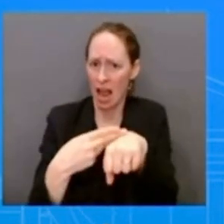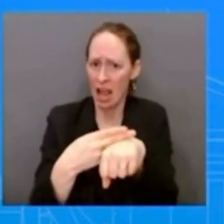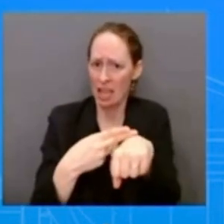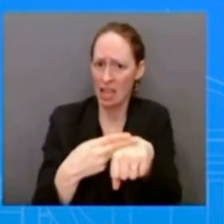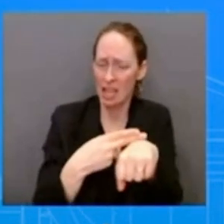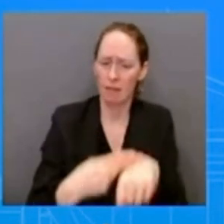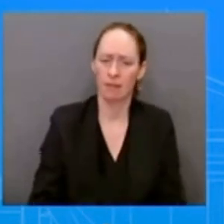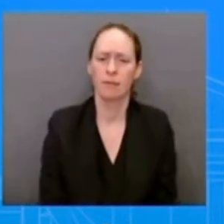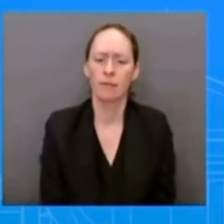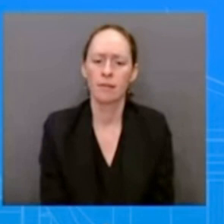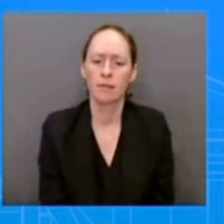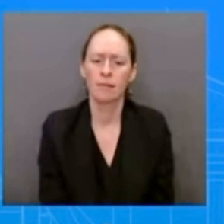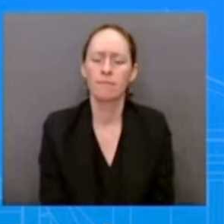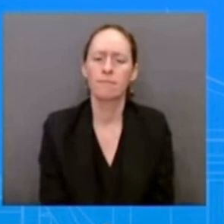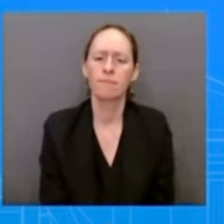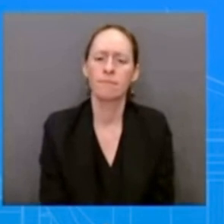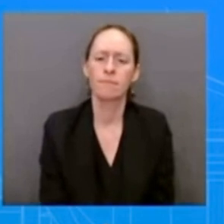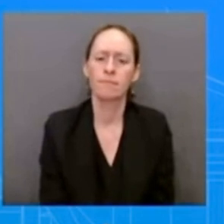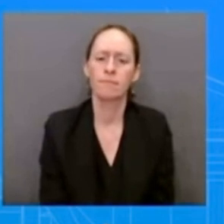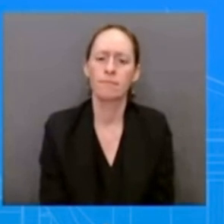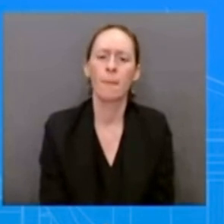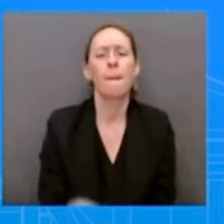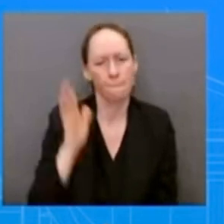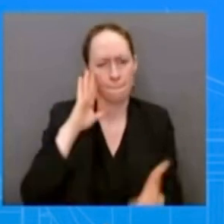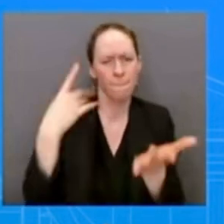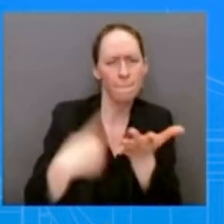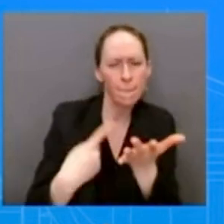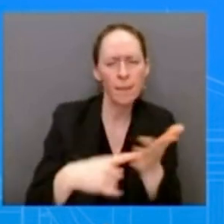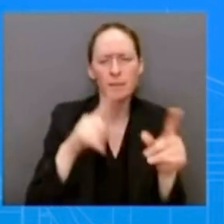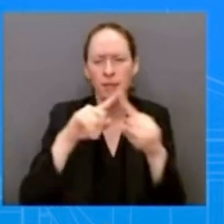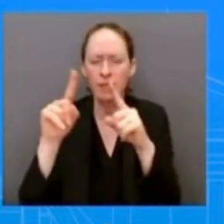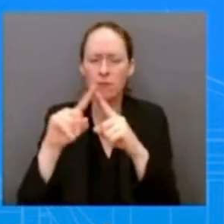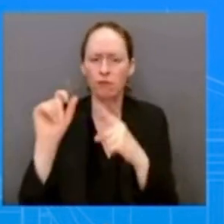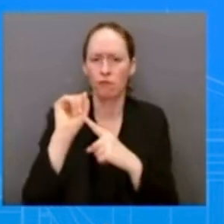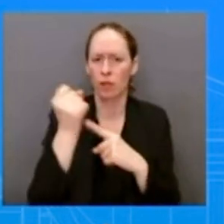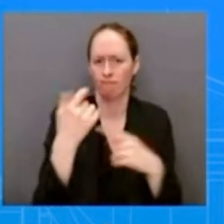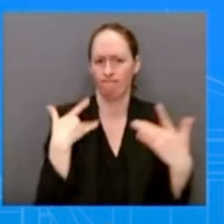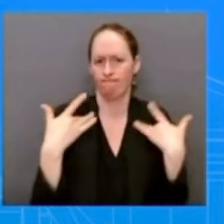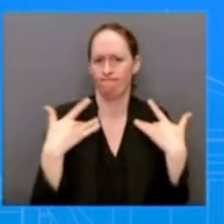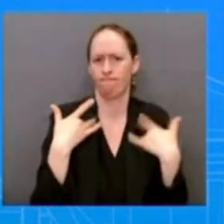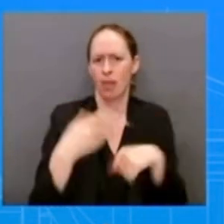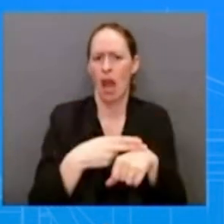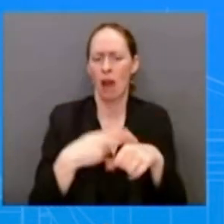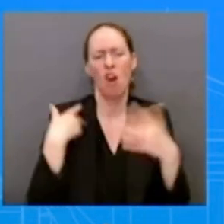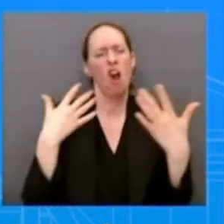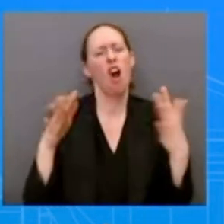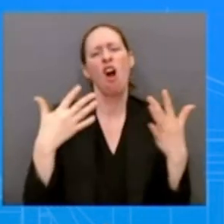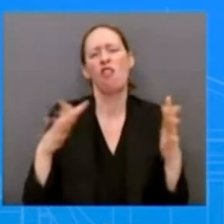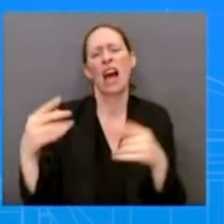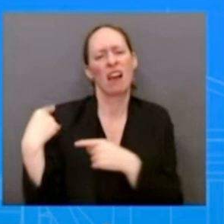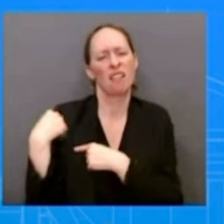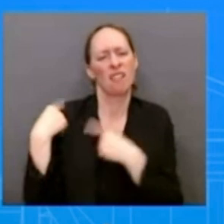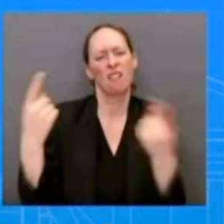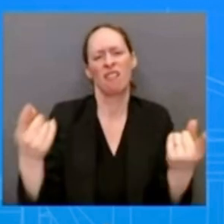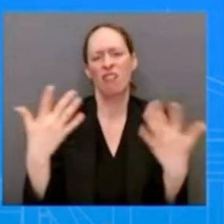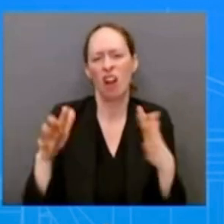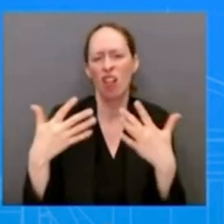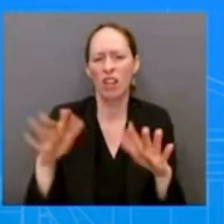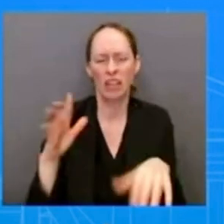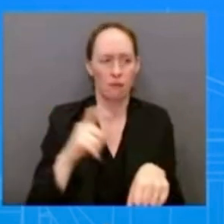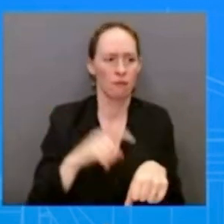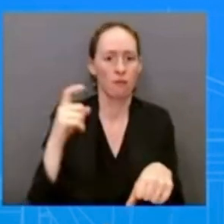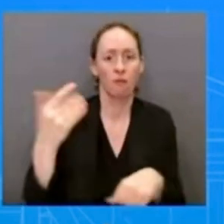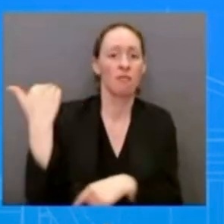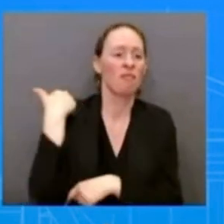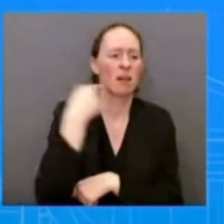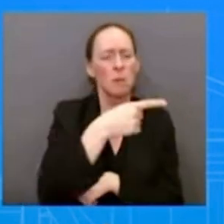and and uh both these leaders talked about it when we were in mexico city um they share a concern about the dire situation